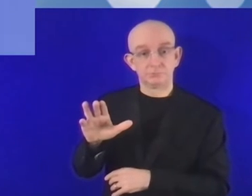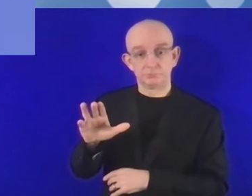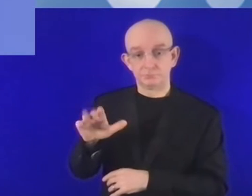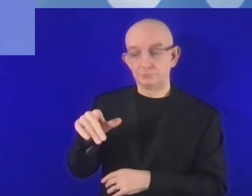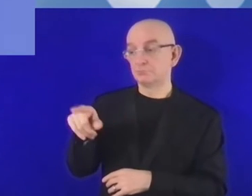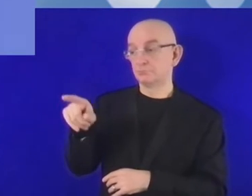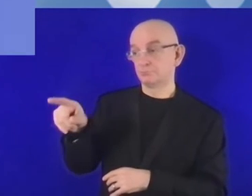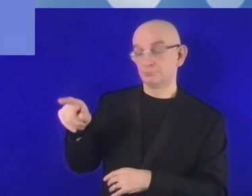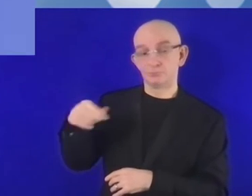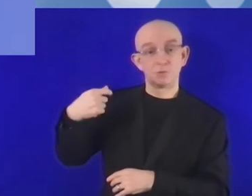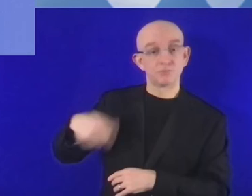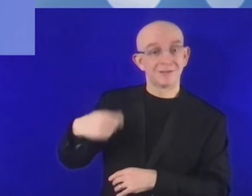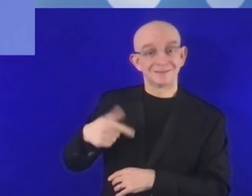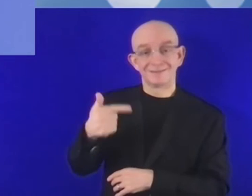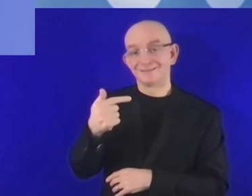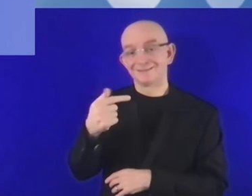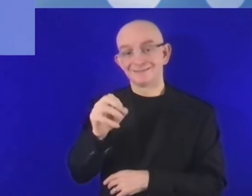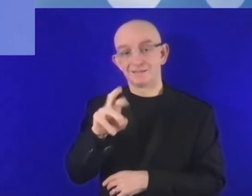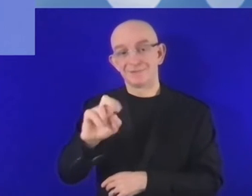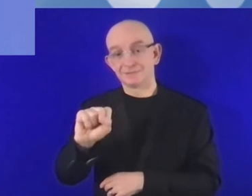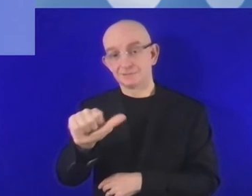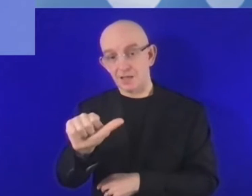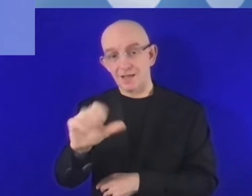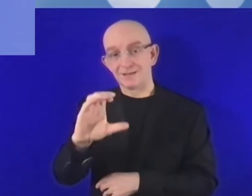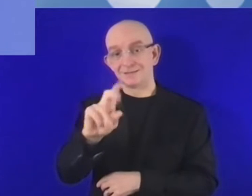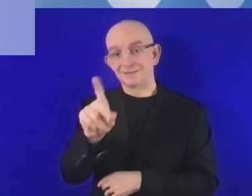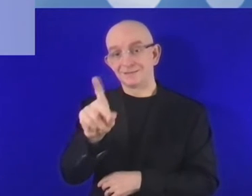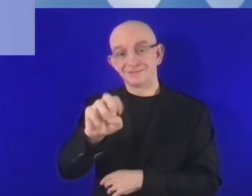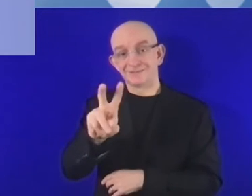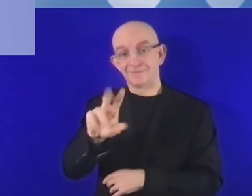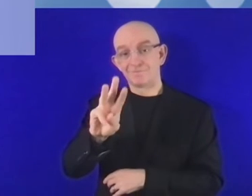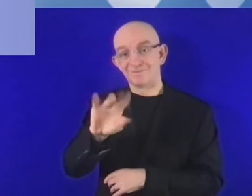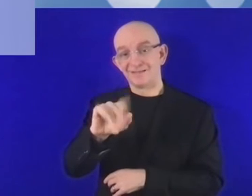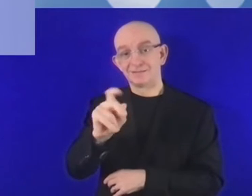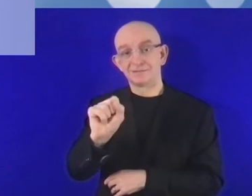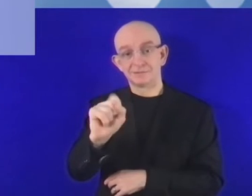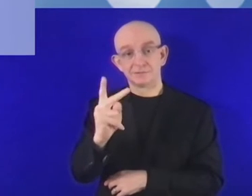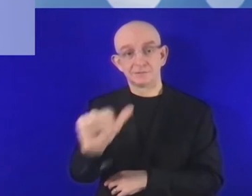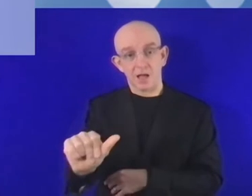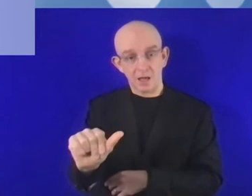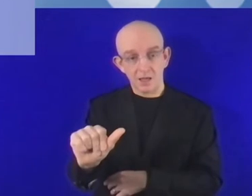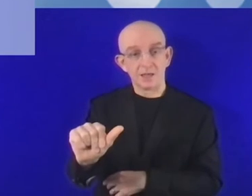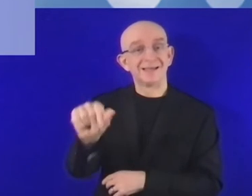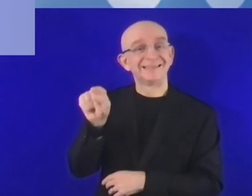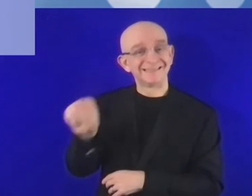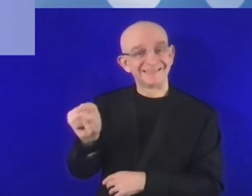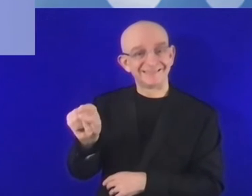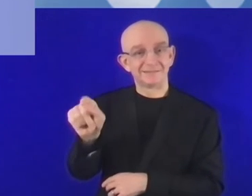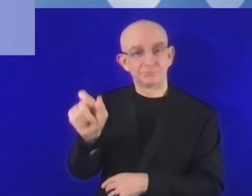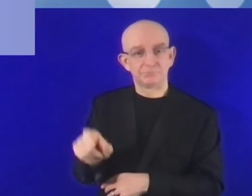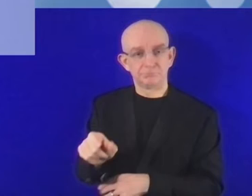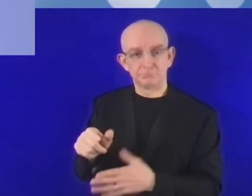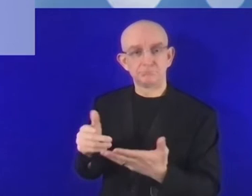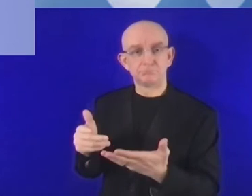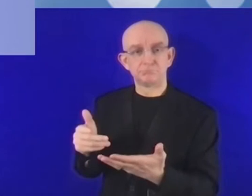I'm really wondering your perspective on the subject. Thank you very much, Minister. And actually I would like to